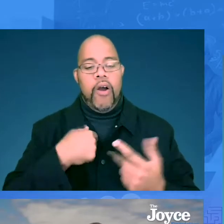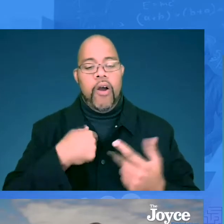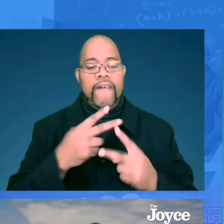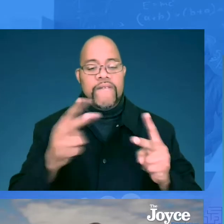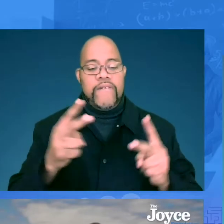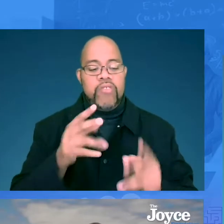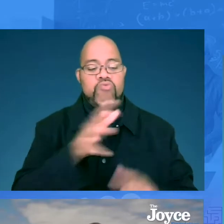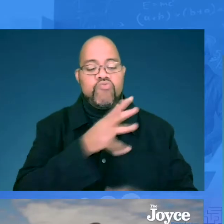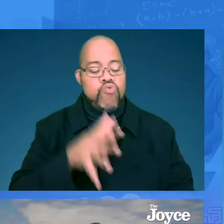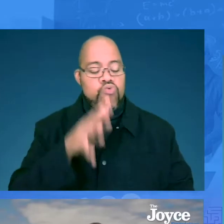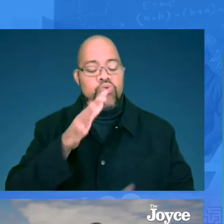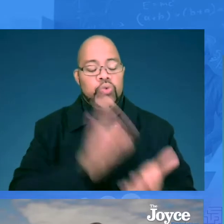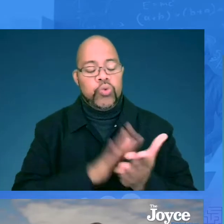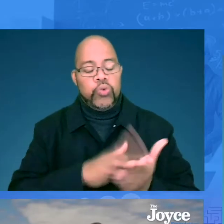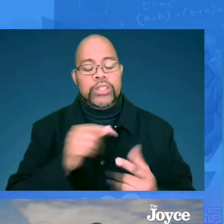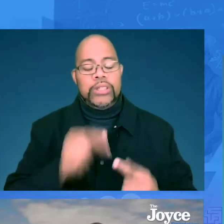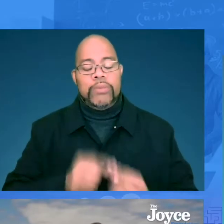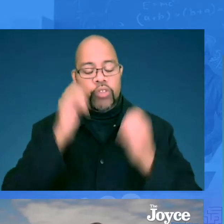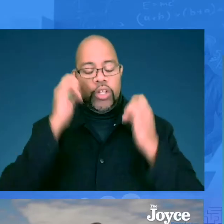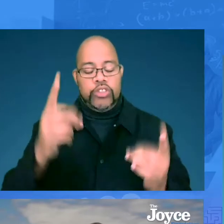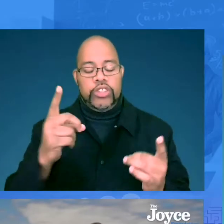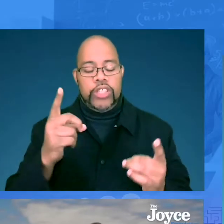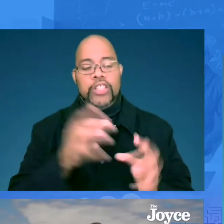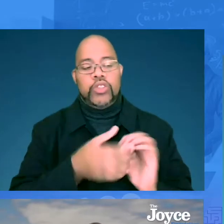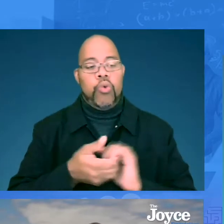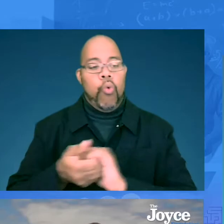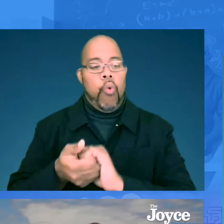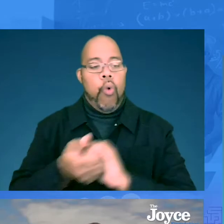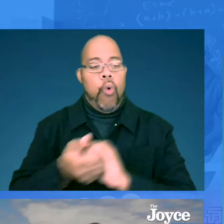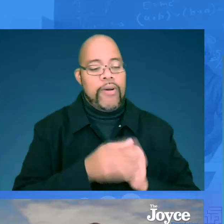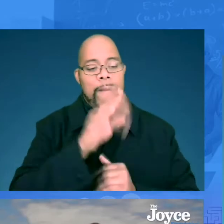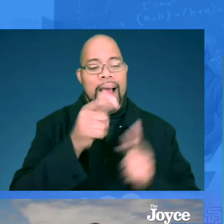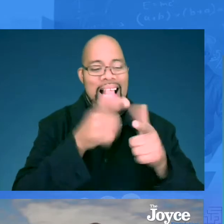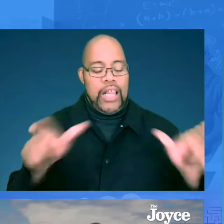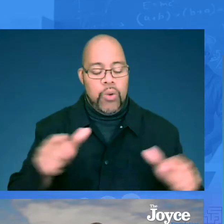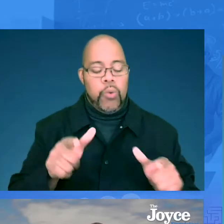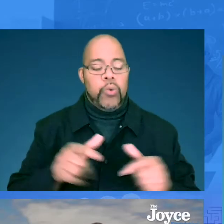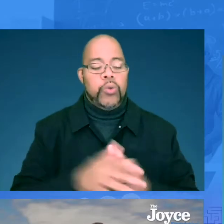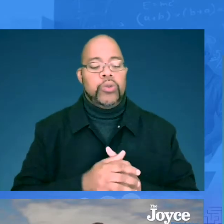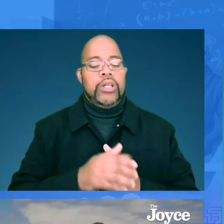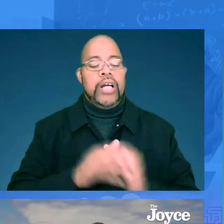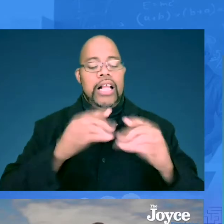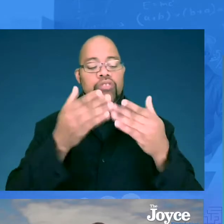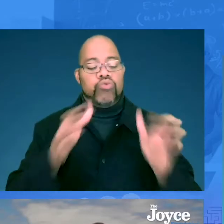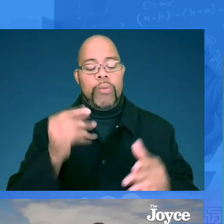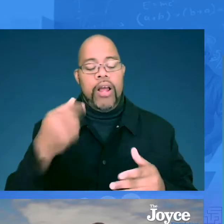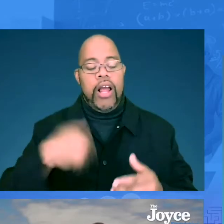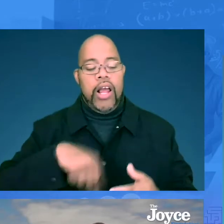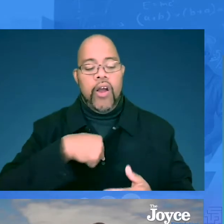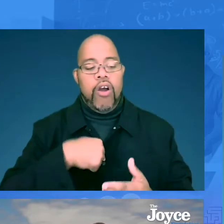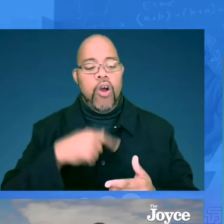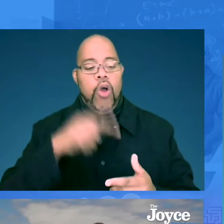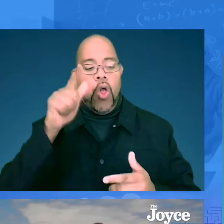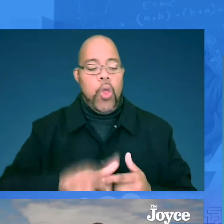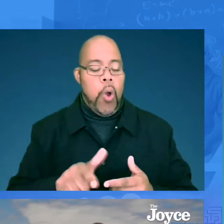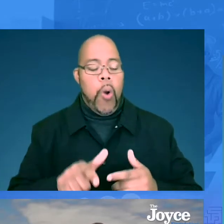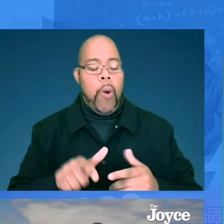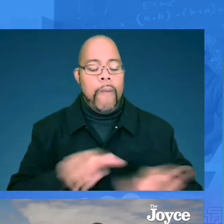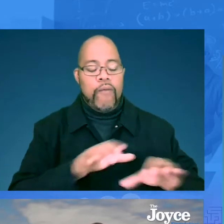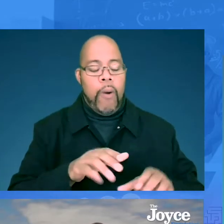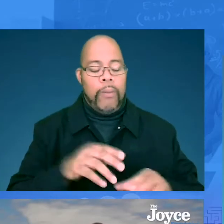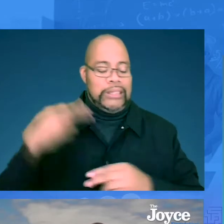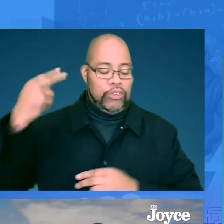We're talking about our very rural schools, our special education cooperatives, our bilingual education classrooms, and our